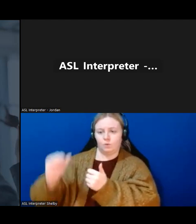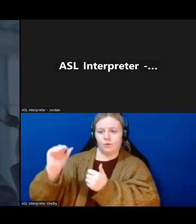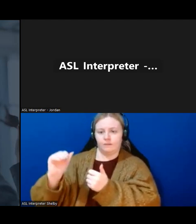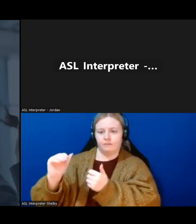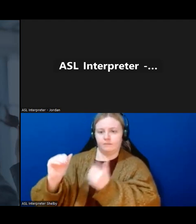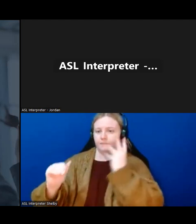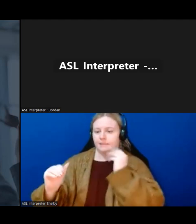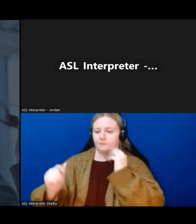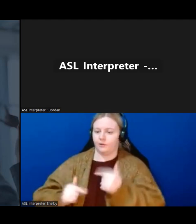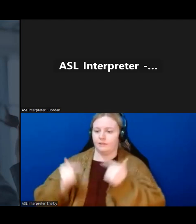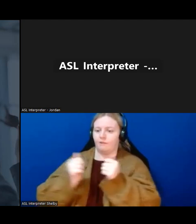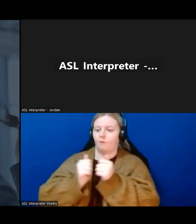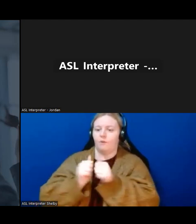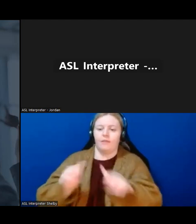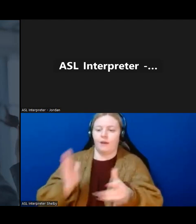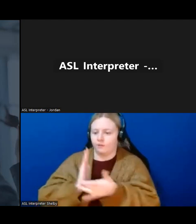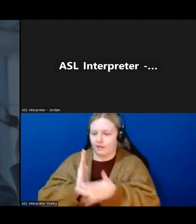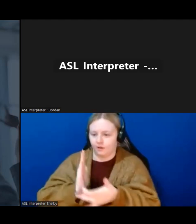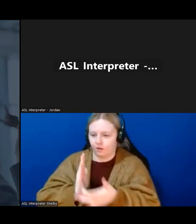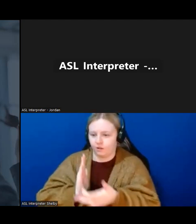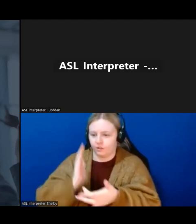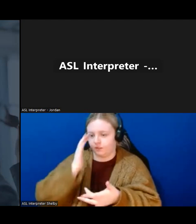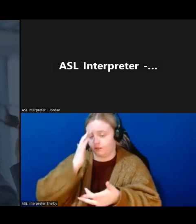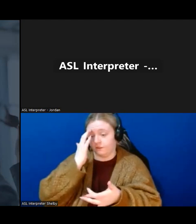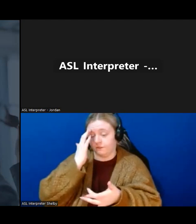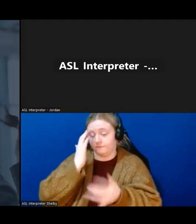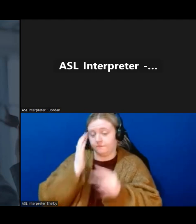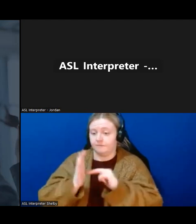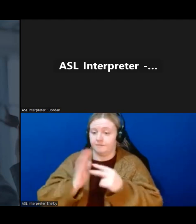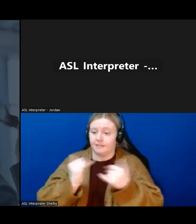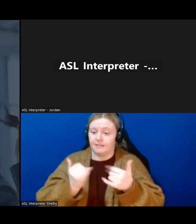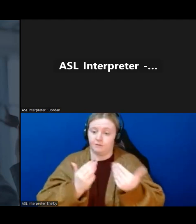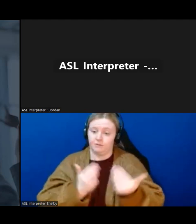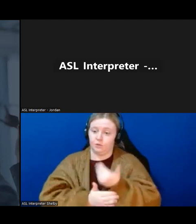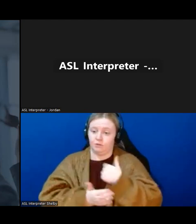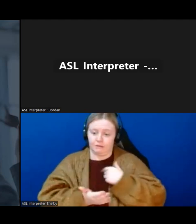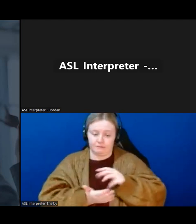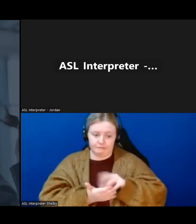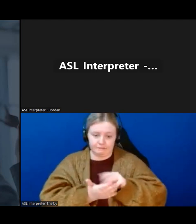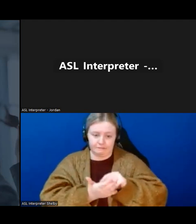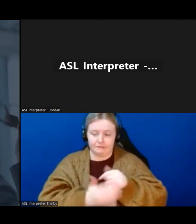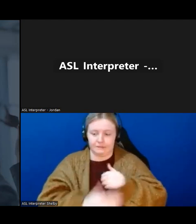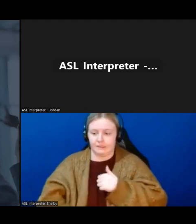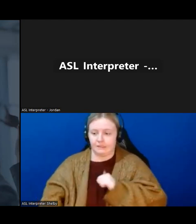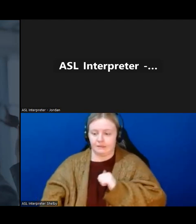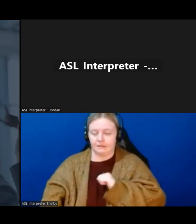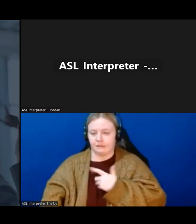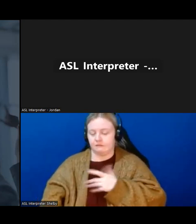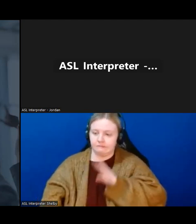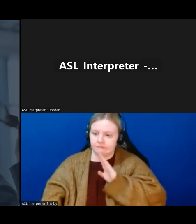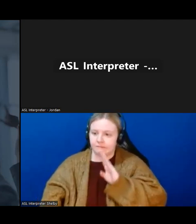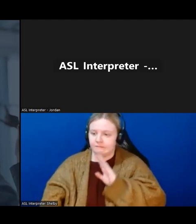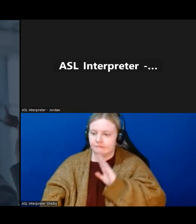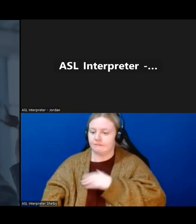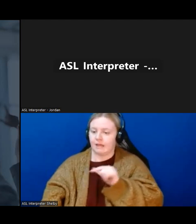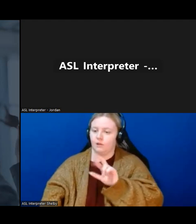so many of us get to different stages in our life where we have little or no experience, and I'm getting sick of my six-year-old granddaughter making